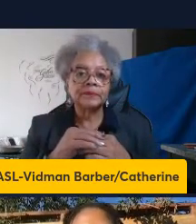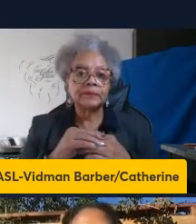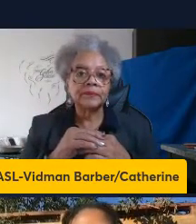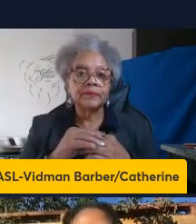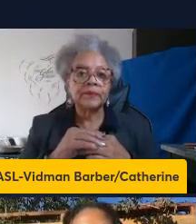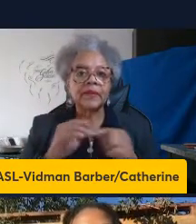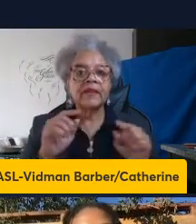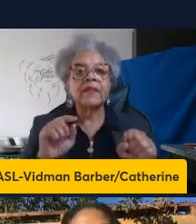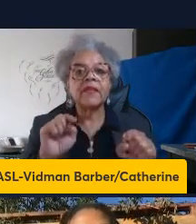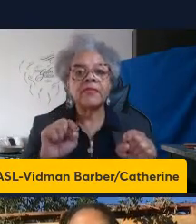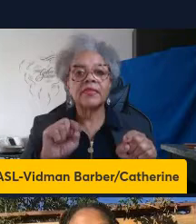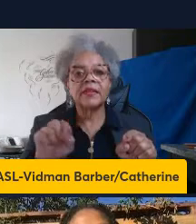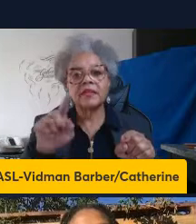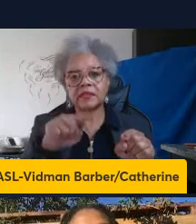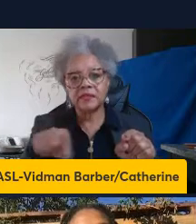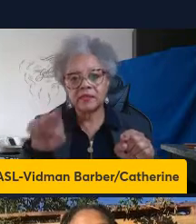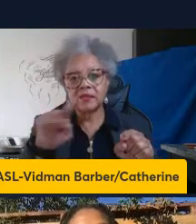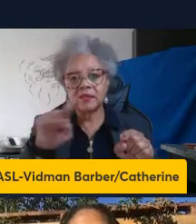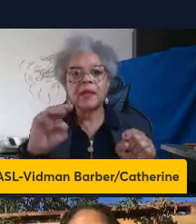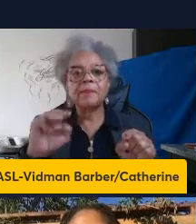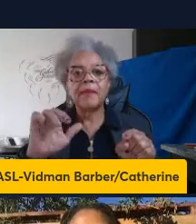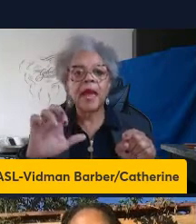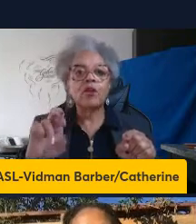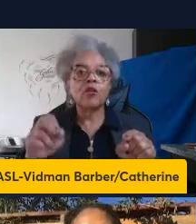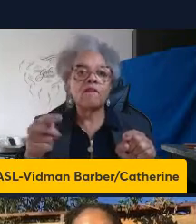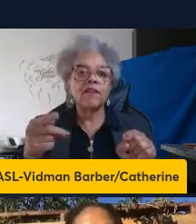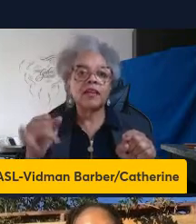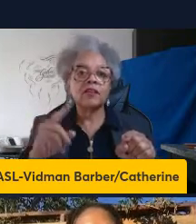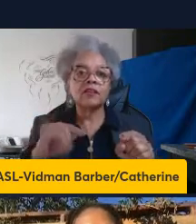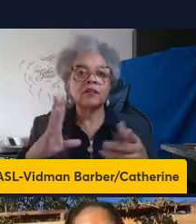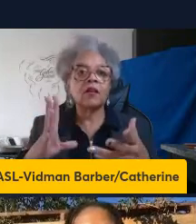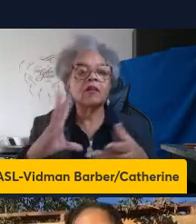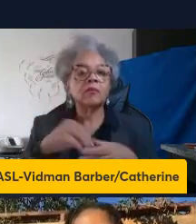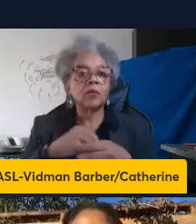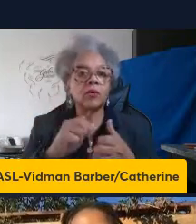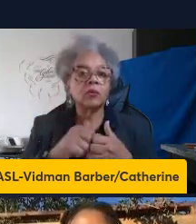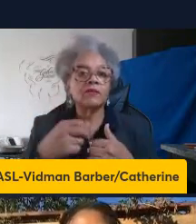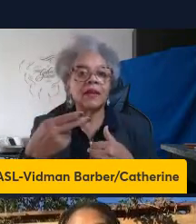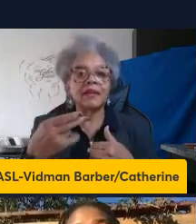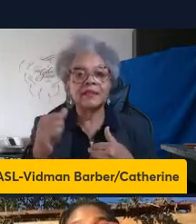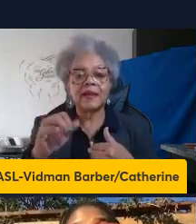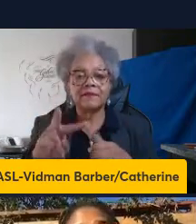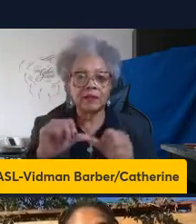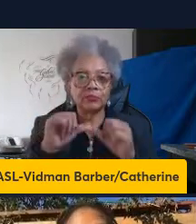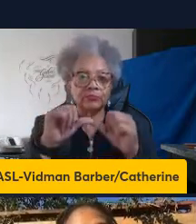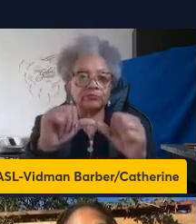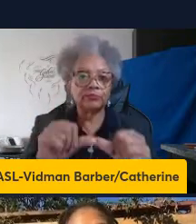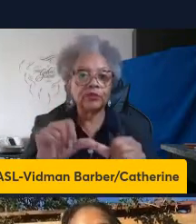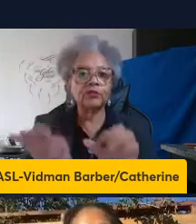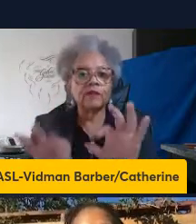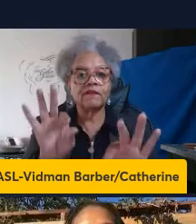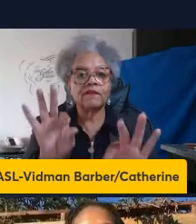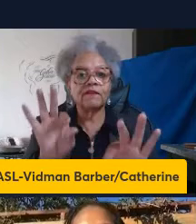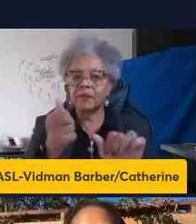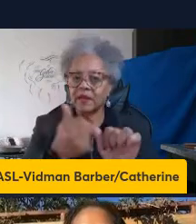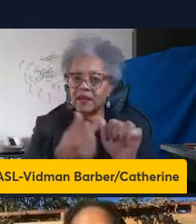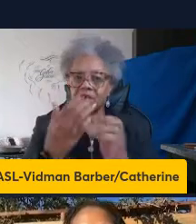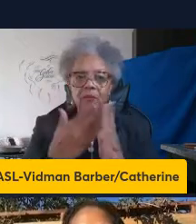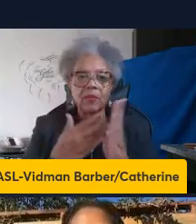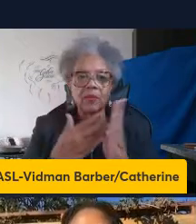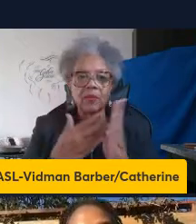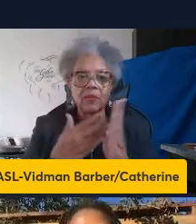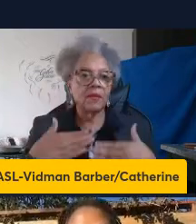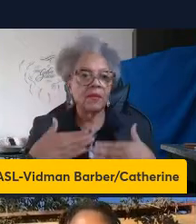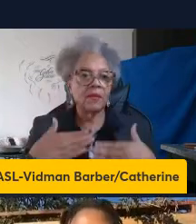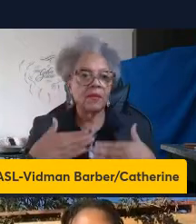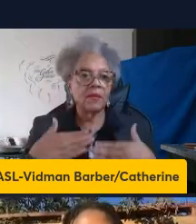These macrophages are really integral to HIV persistence. You can find them, in fact, in every organ of the body, and if you sequence